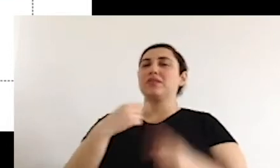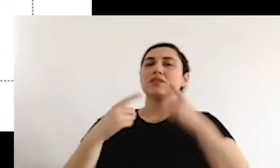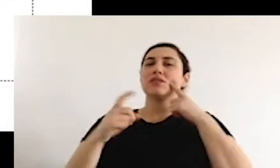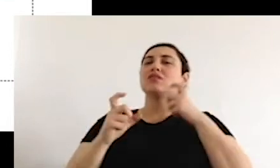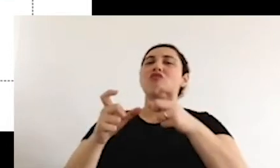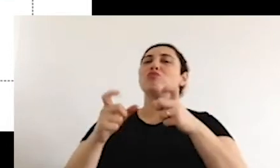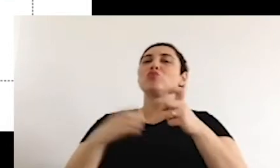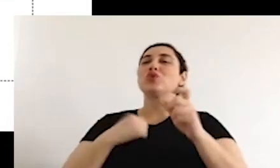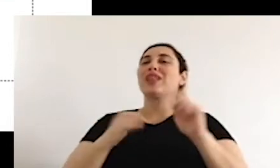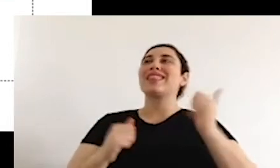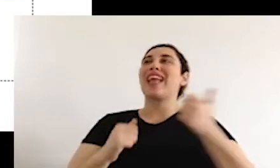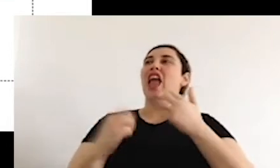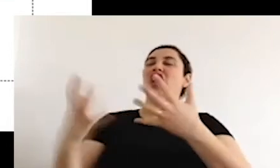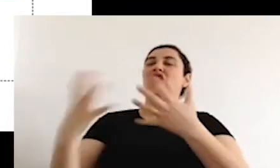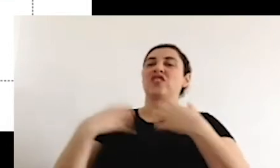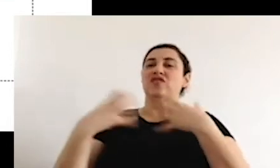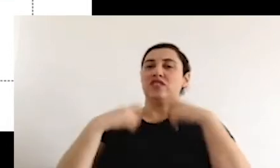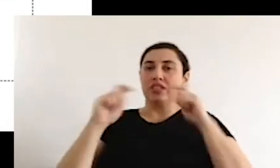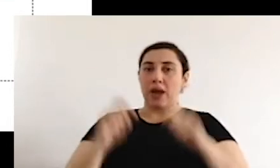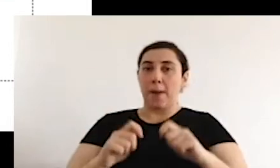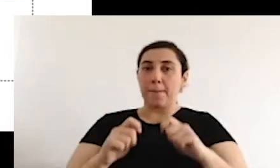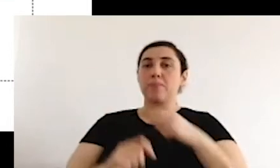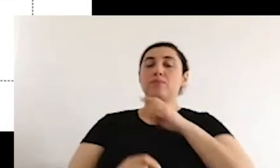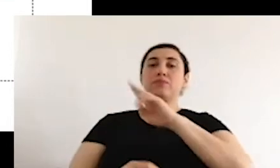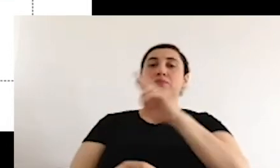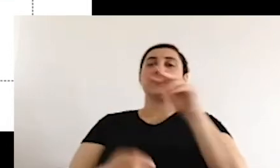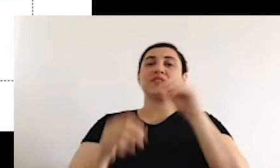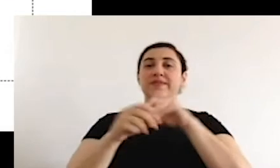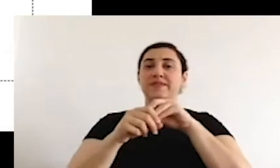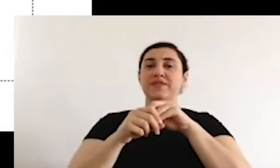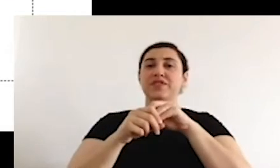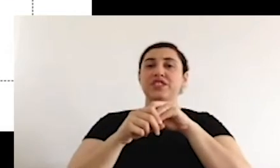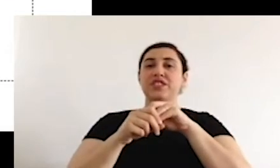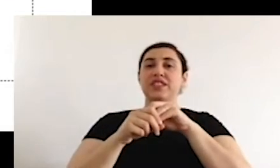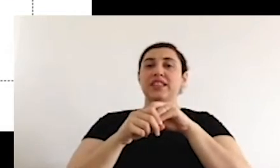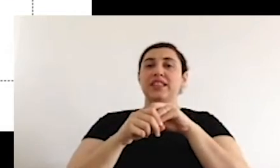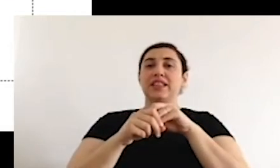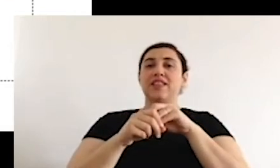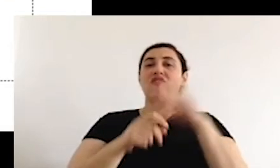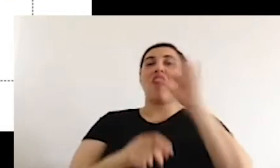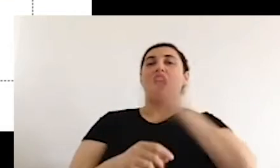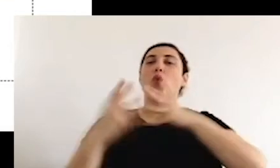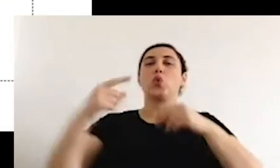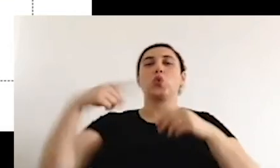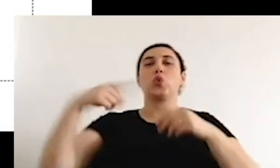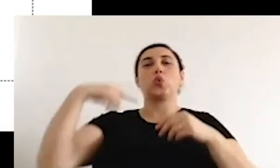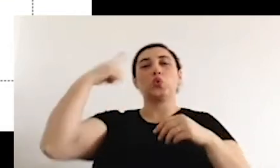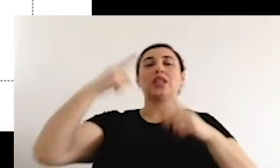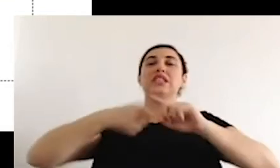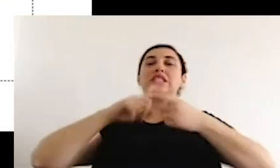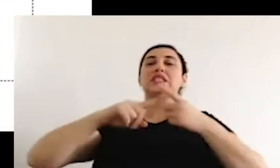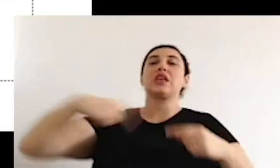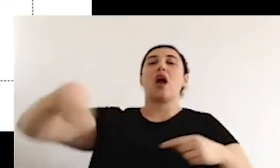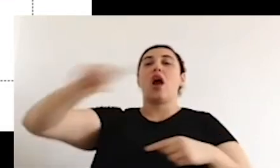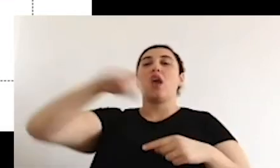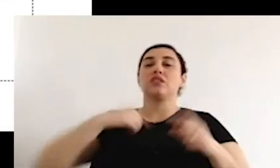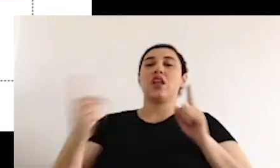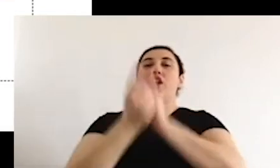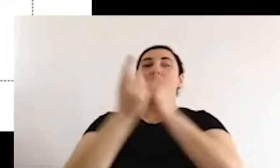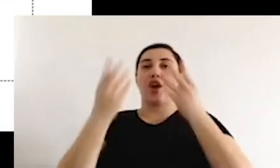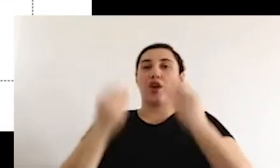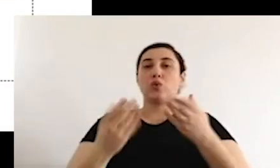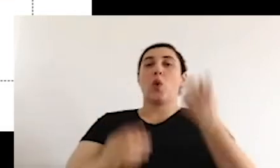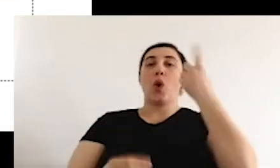the elites can easily attack those movements. And these are, of course, backed by political